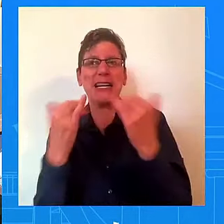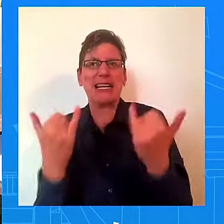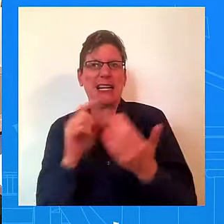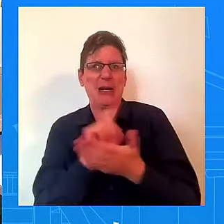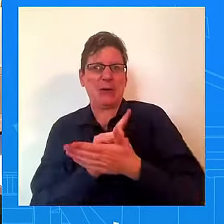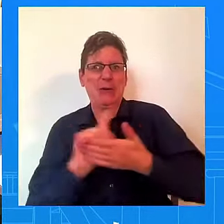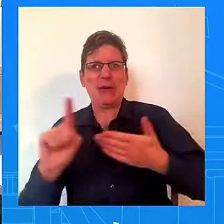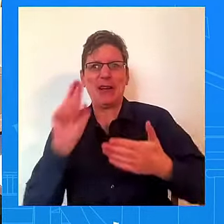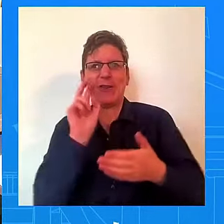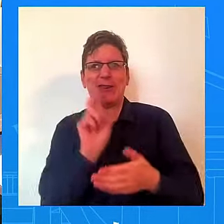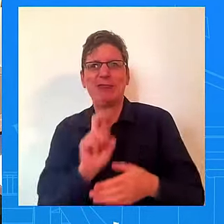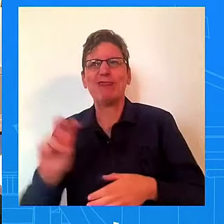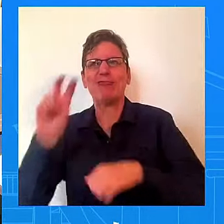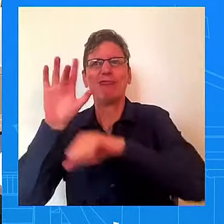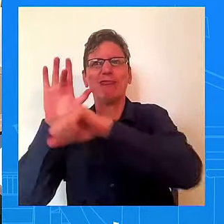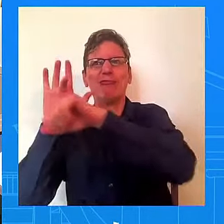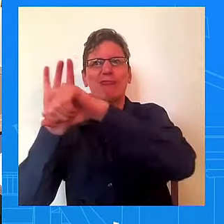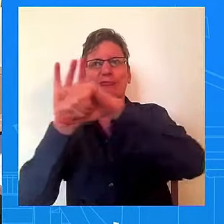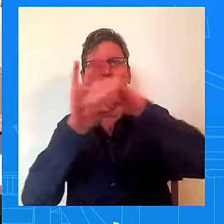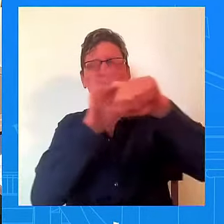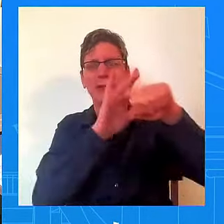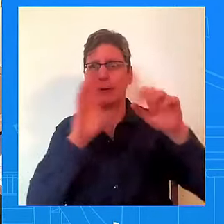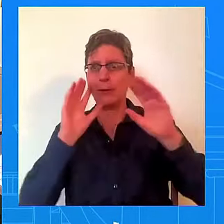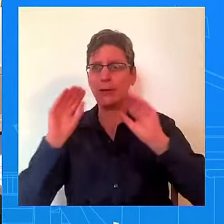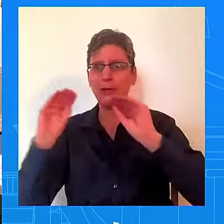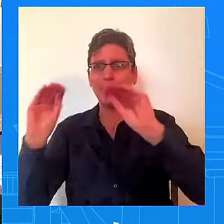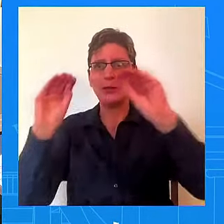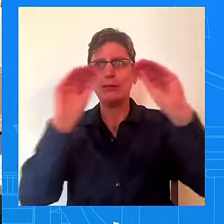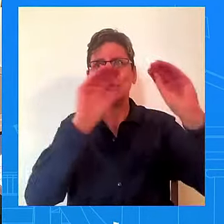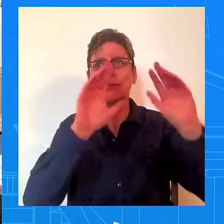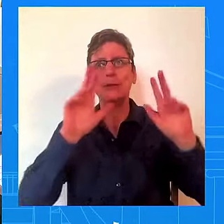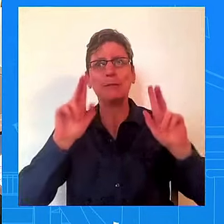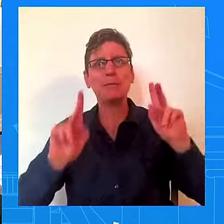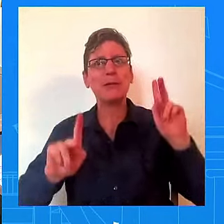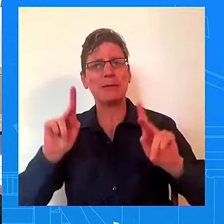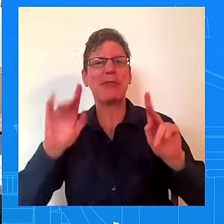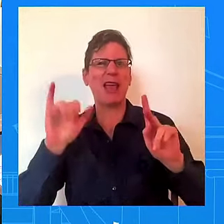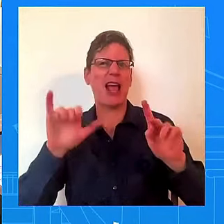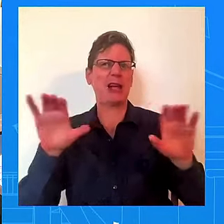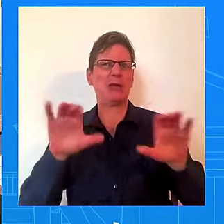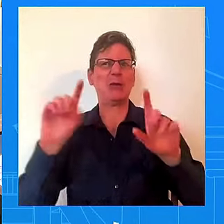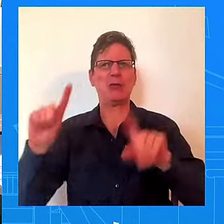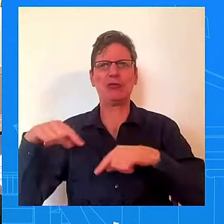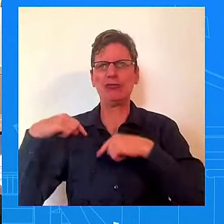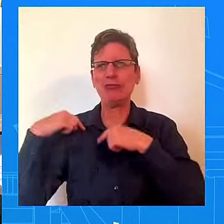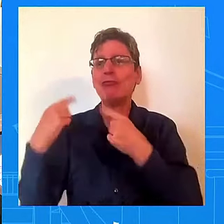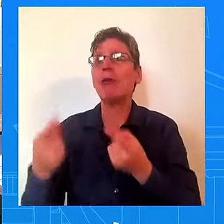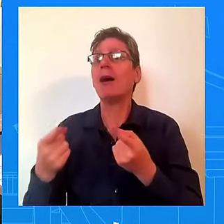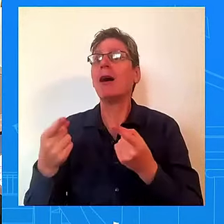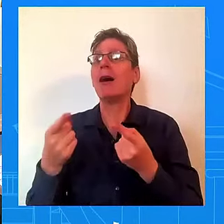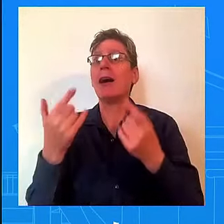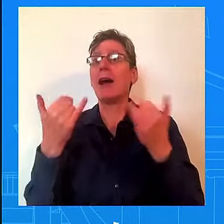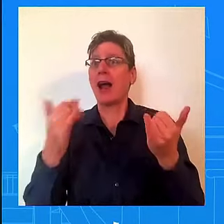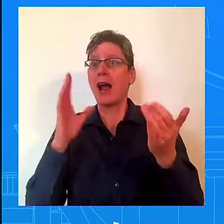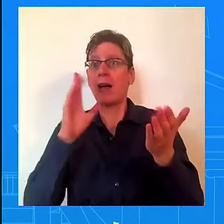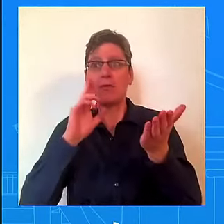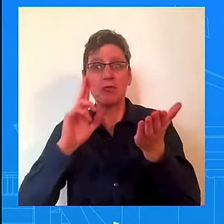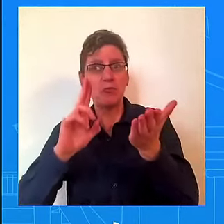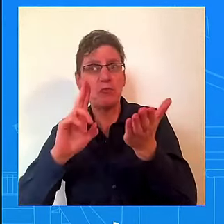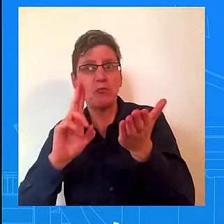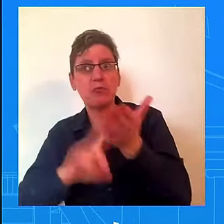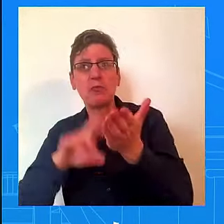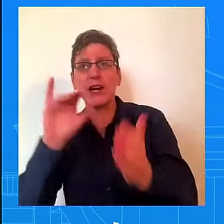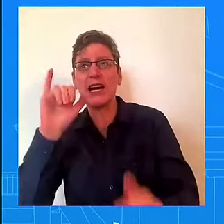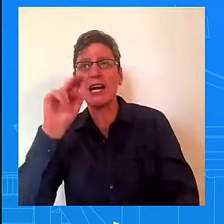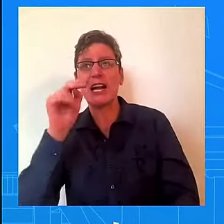sign on an infrastructure project saying, this infrastructure project brought to you by the Biden administration? So I believe when we've traveled, I've